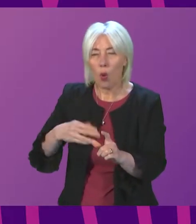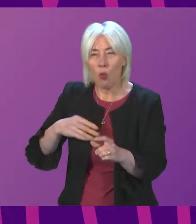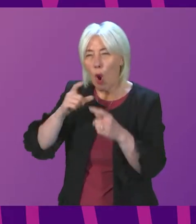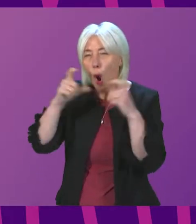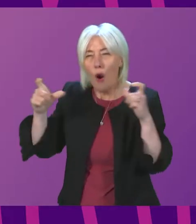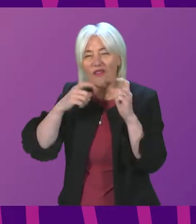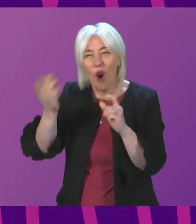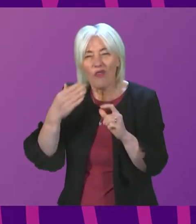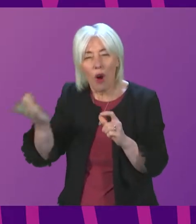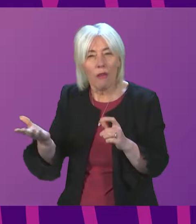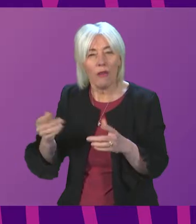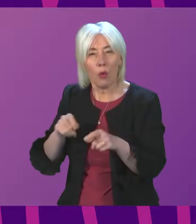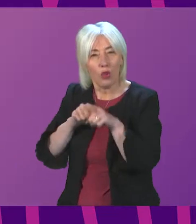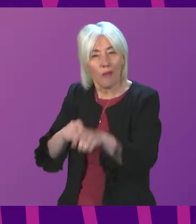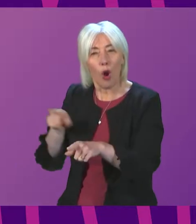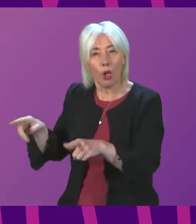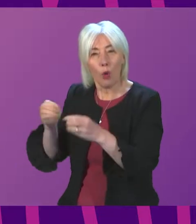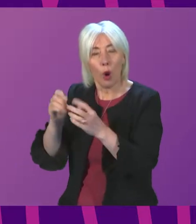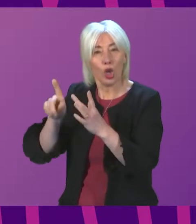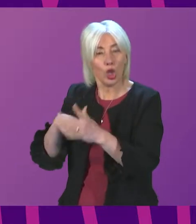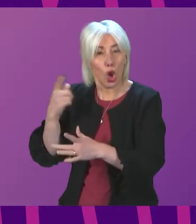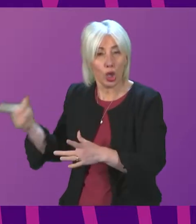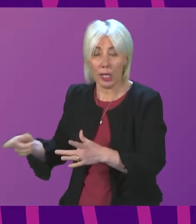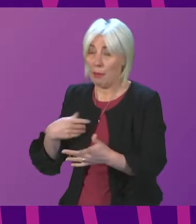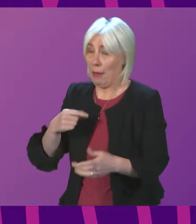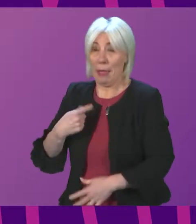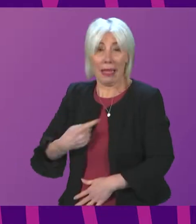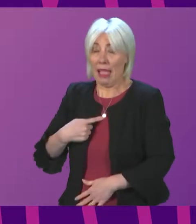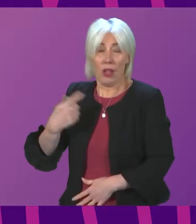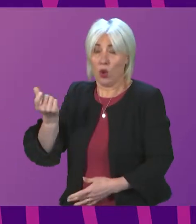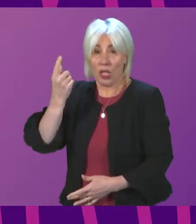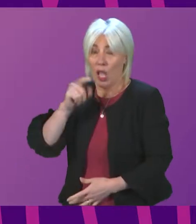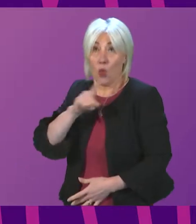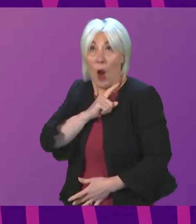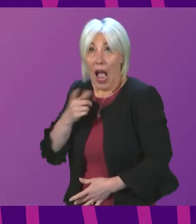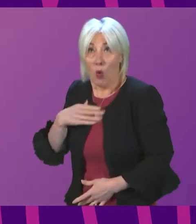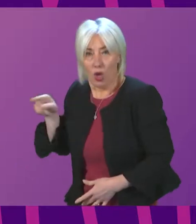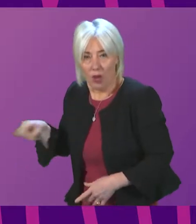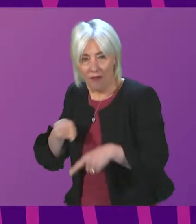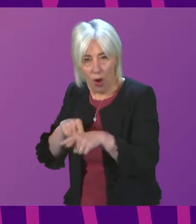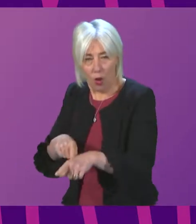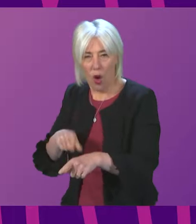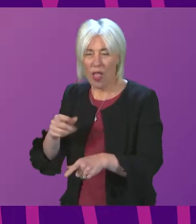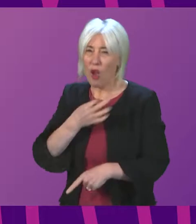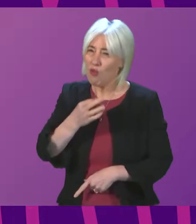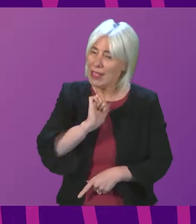and follow the lead of Boris Johnson for reasons that I simply cannot comprehend? Risk is putting the safety of our young children and teachers